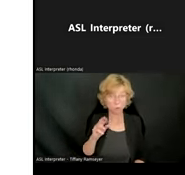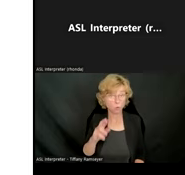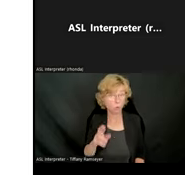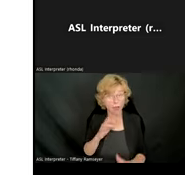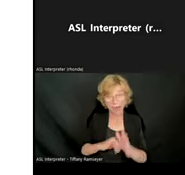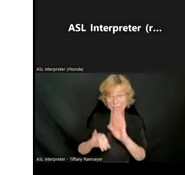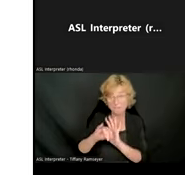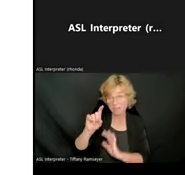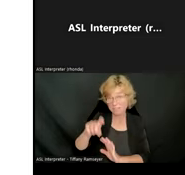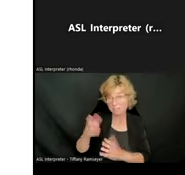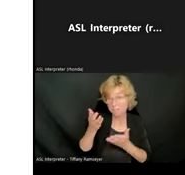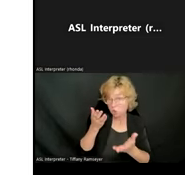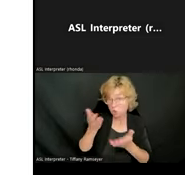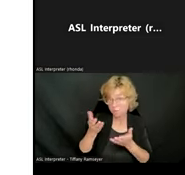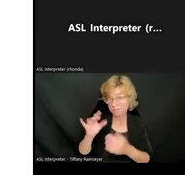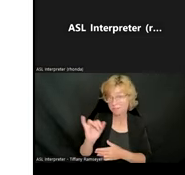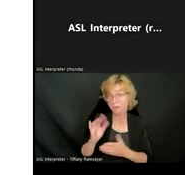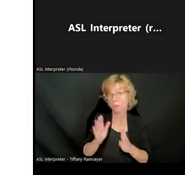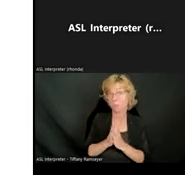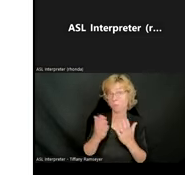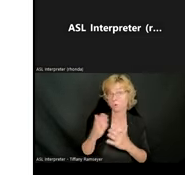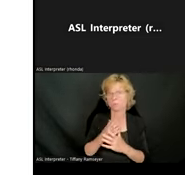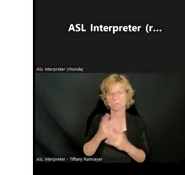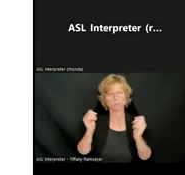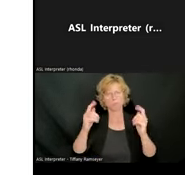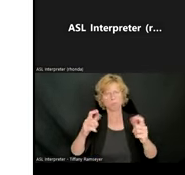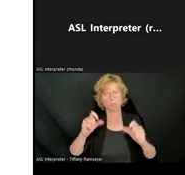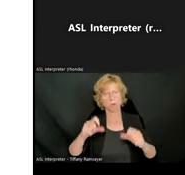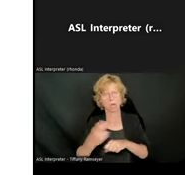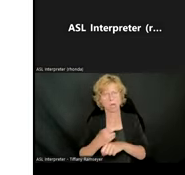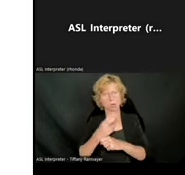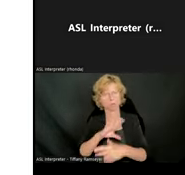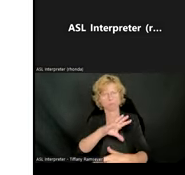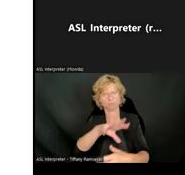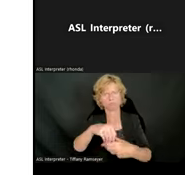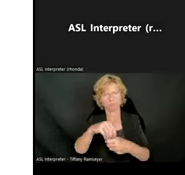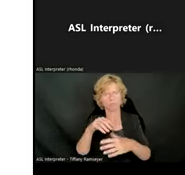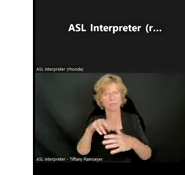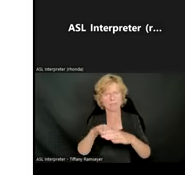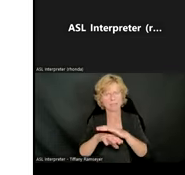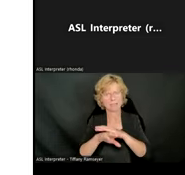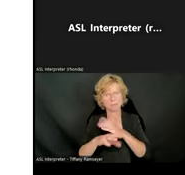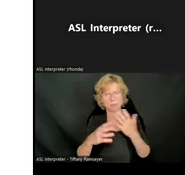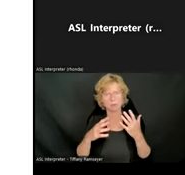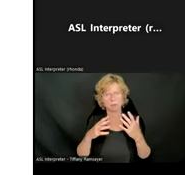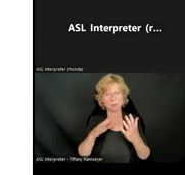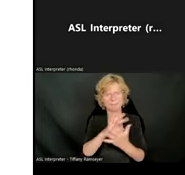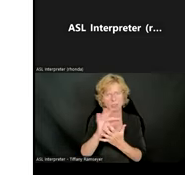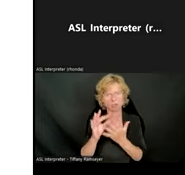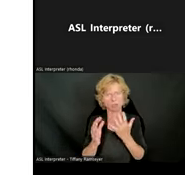as needing a service such as Bookshare, can use the built-in accessibility features that are good for all people.